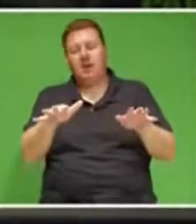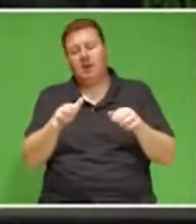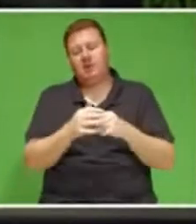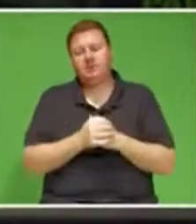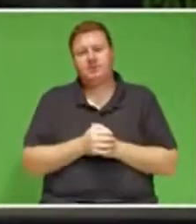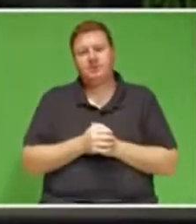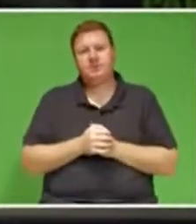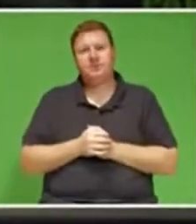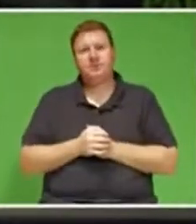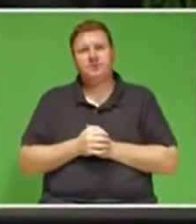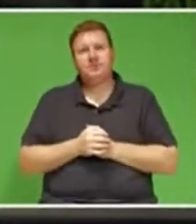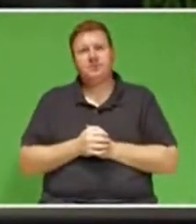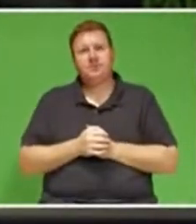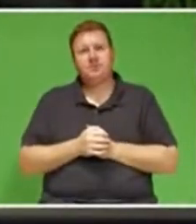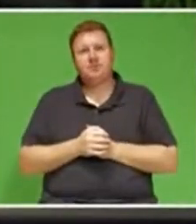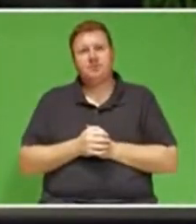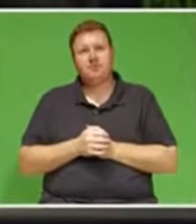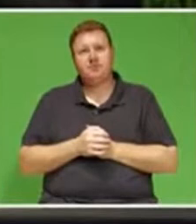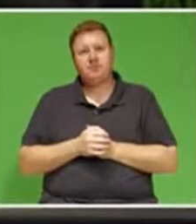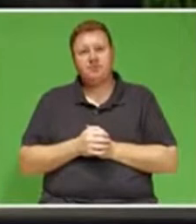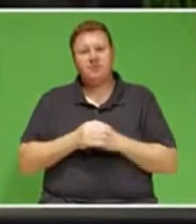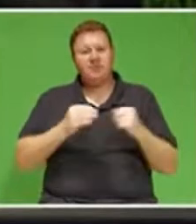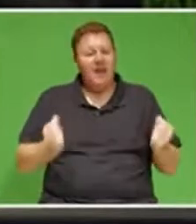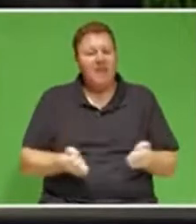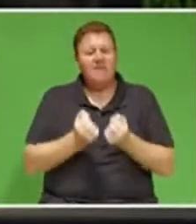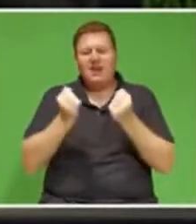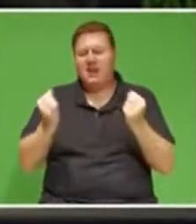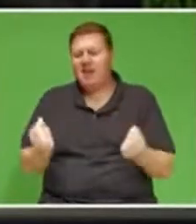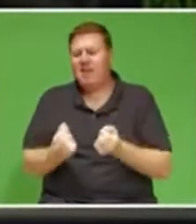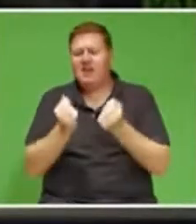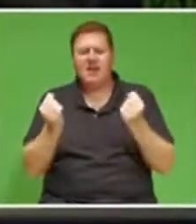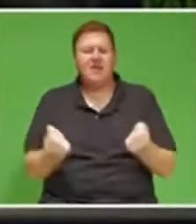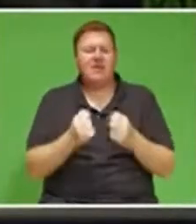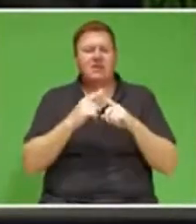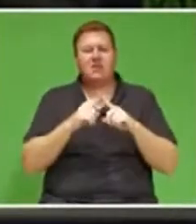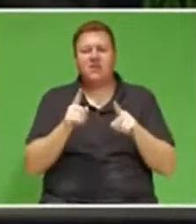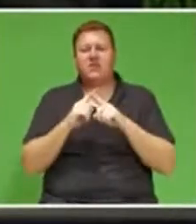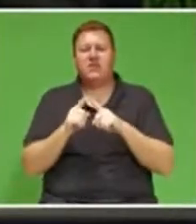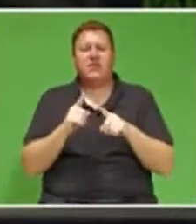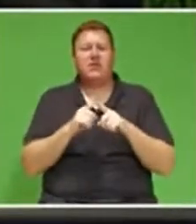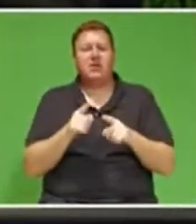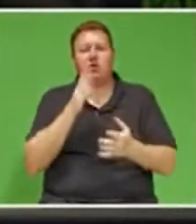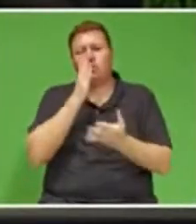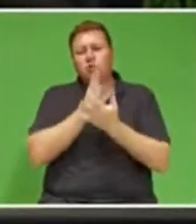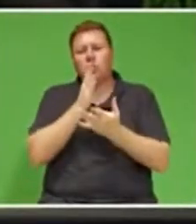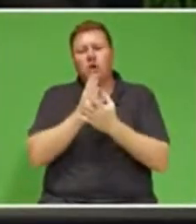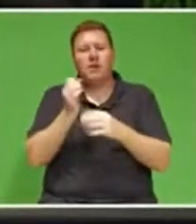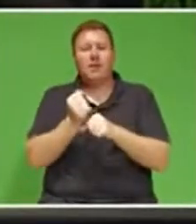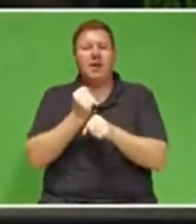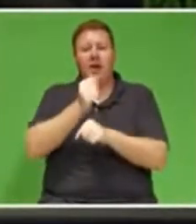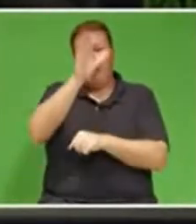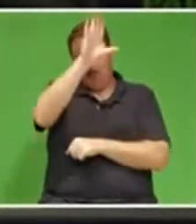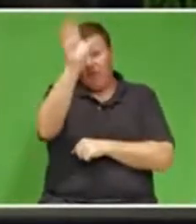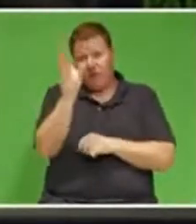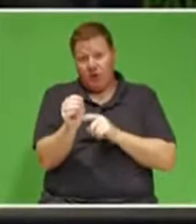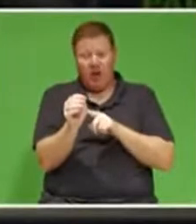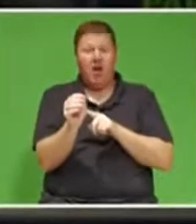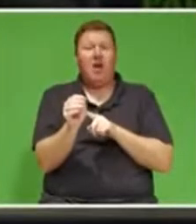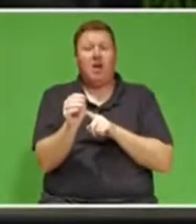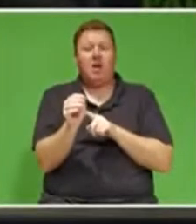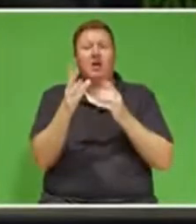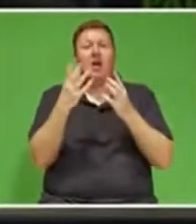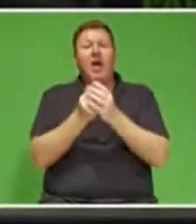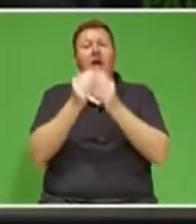concerted efforts to ensure that Africa and the global community are